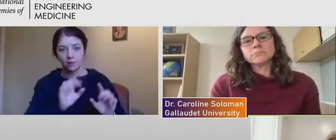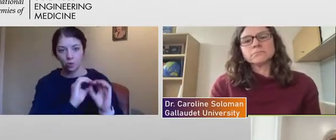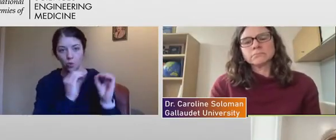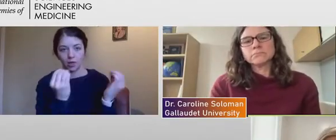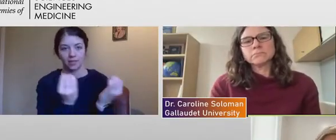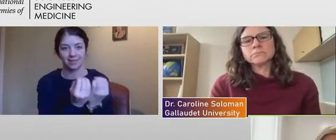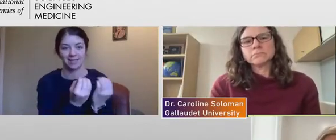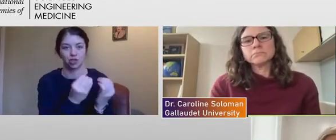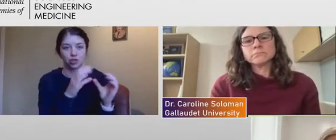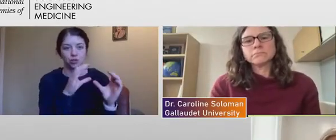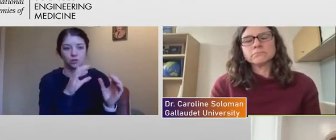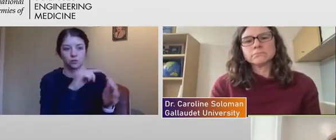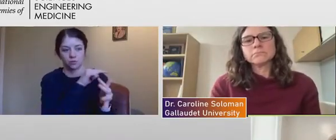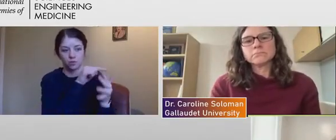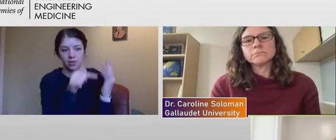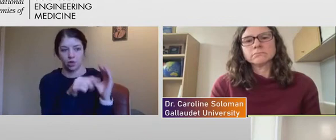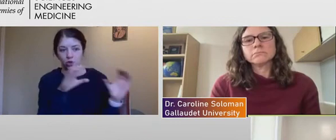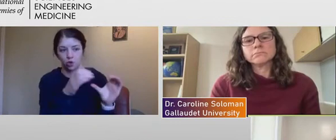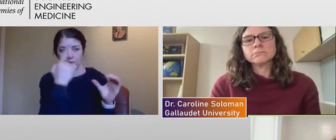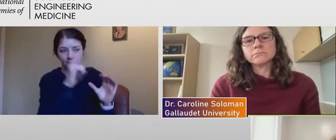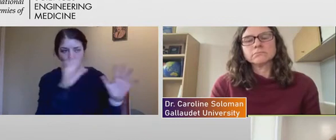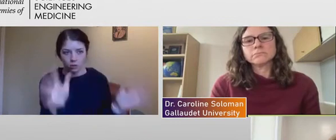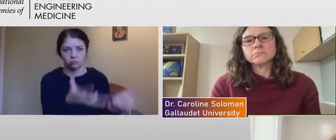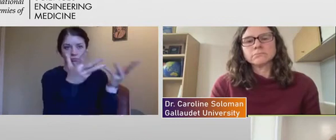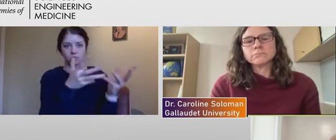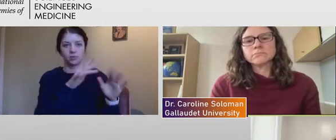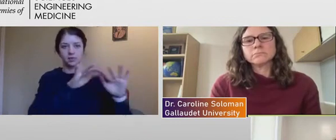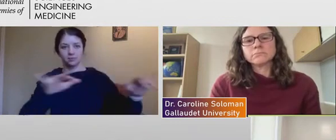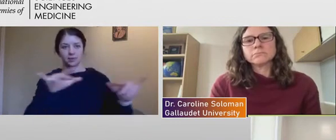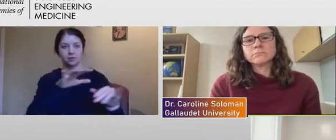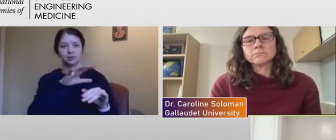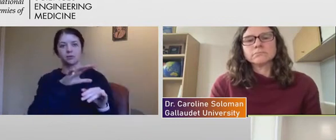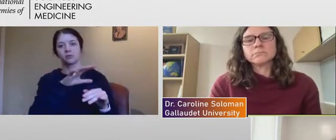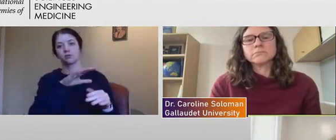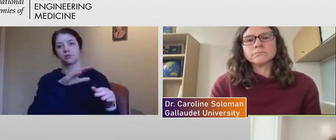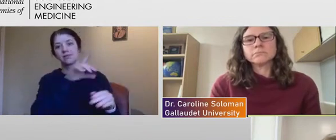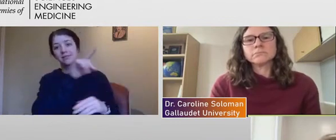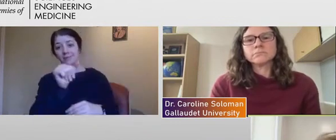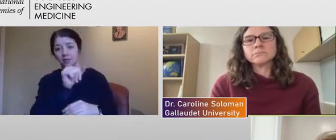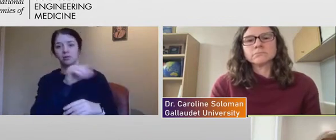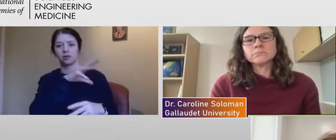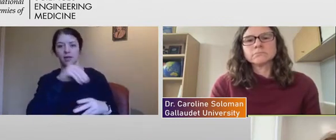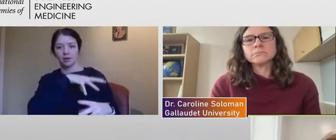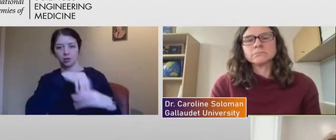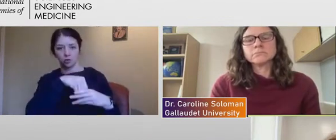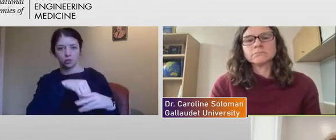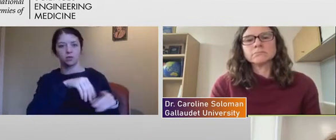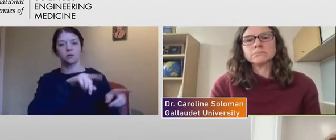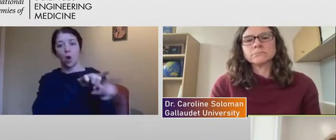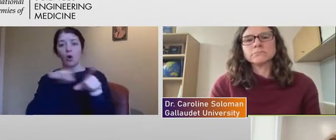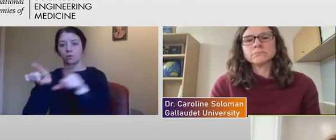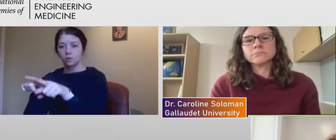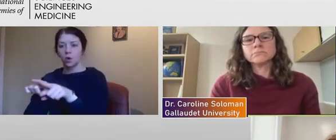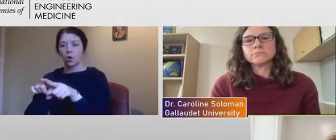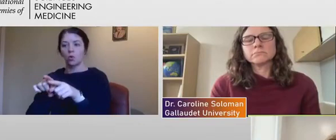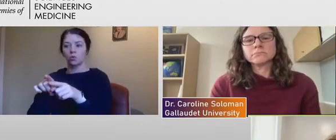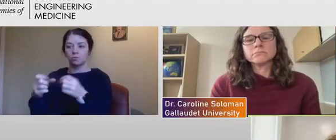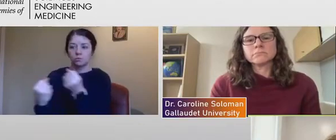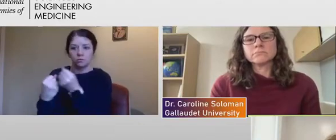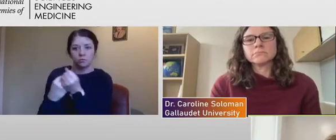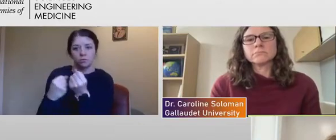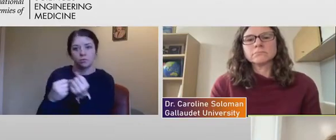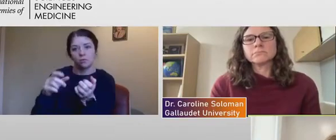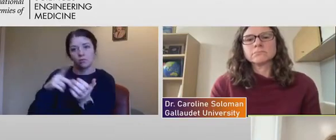to promote disability inclusion as well as to support projects and disabled researchers. Right. And, and